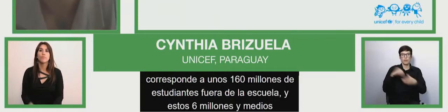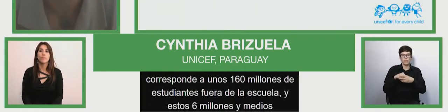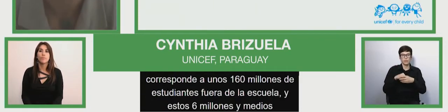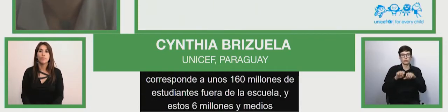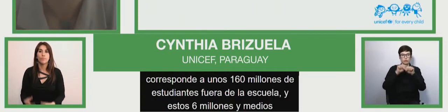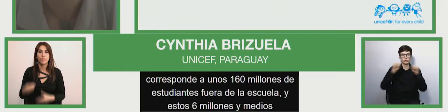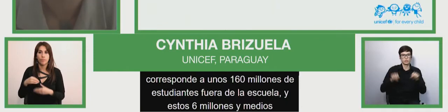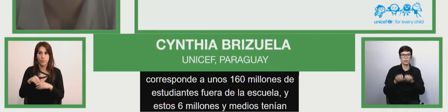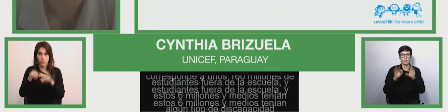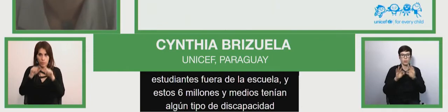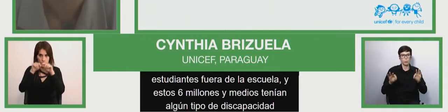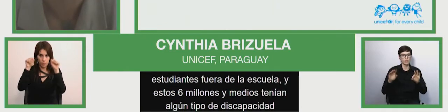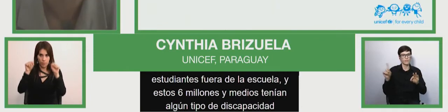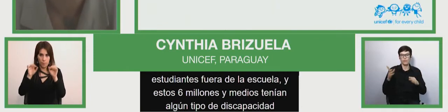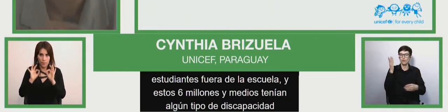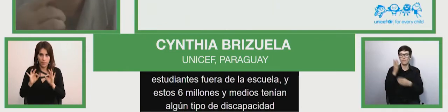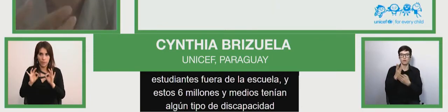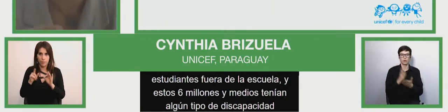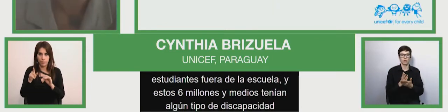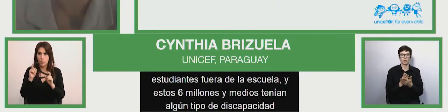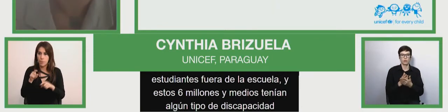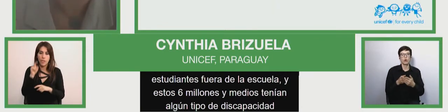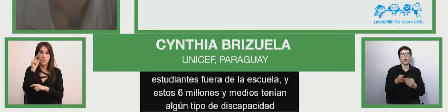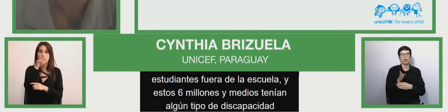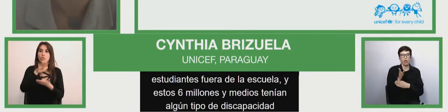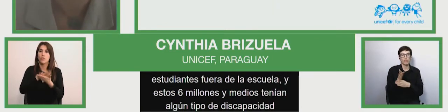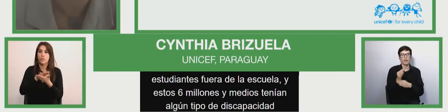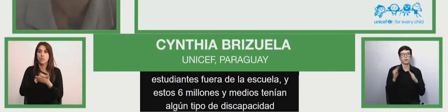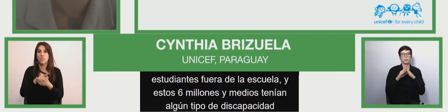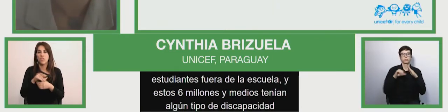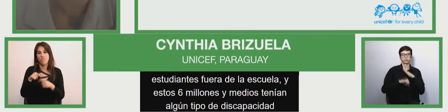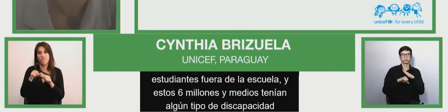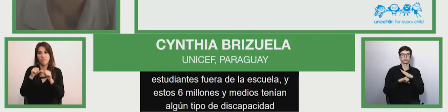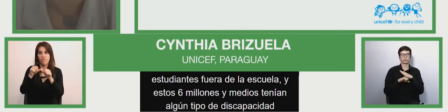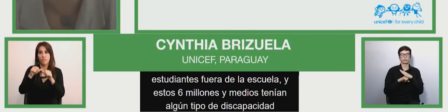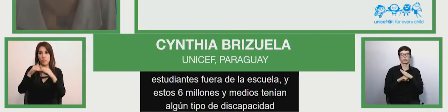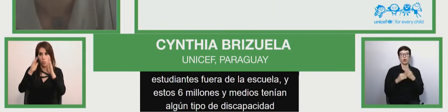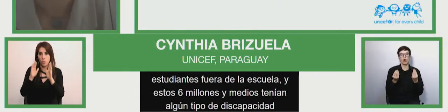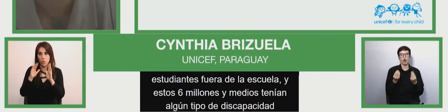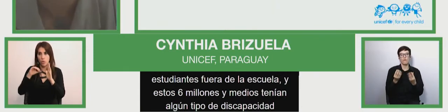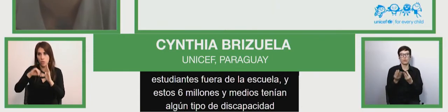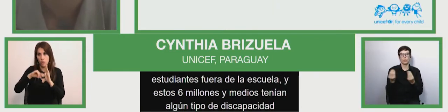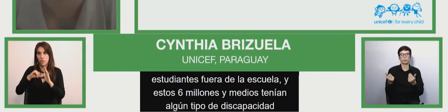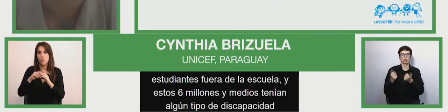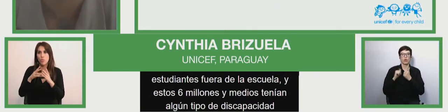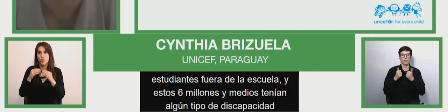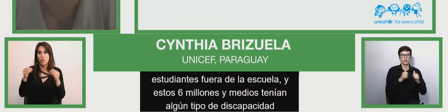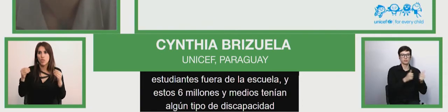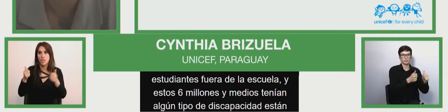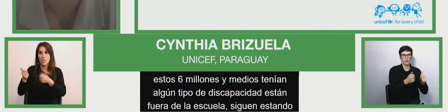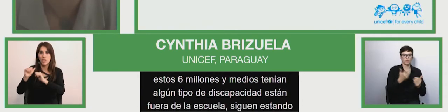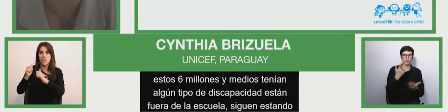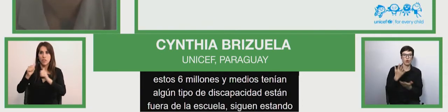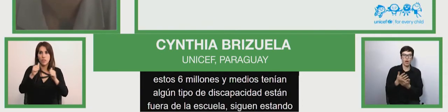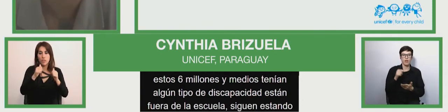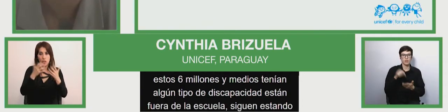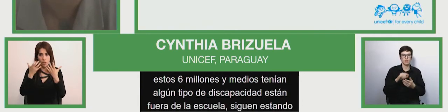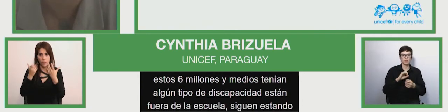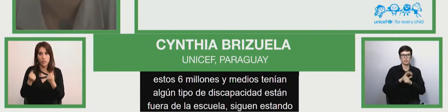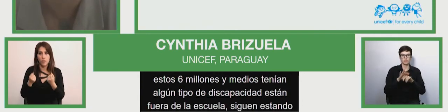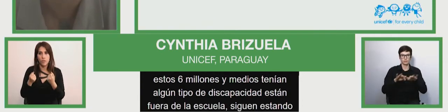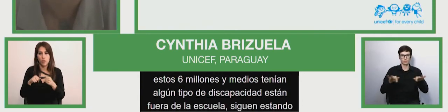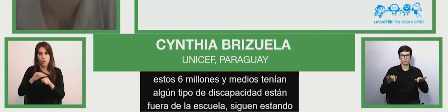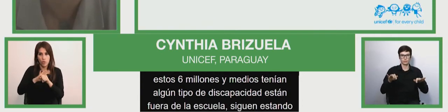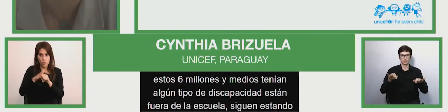outside they continue being so given several challenges that presented to us by this